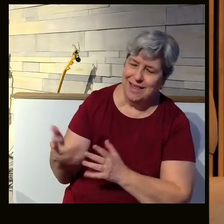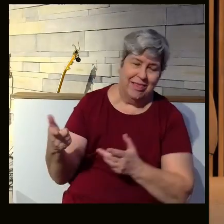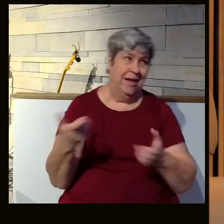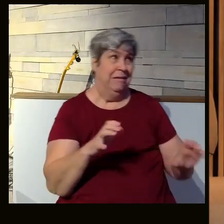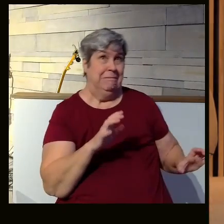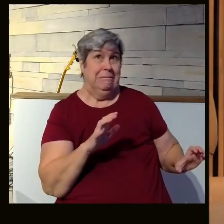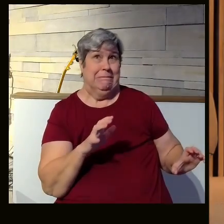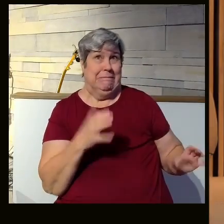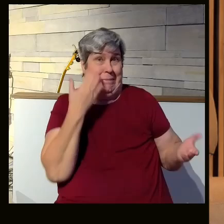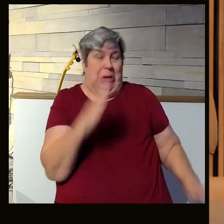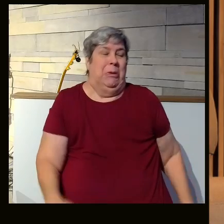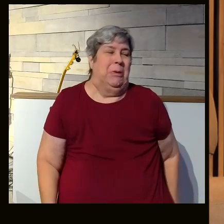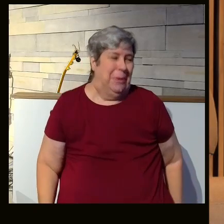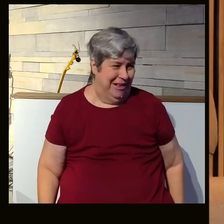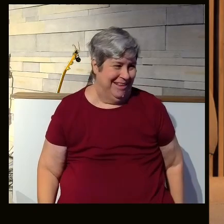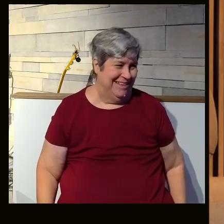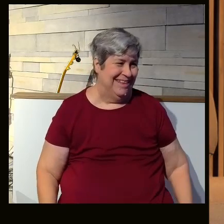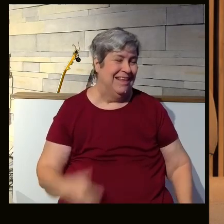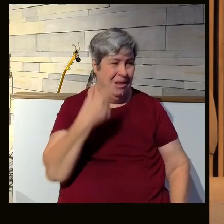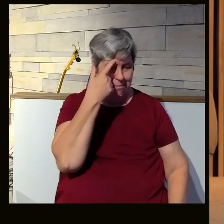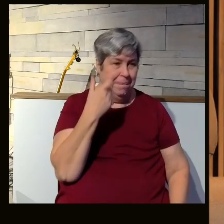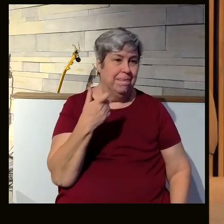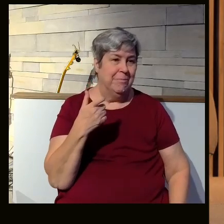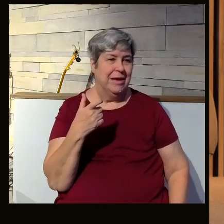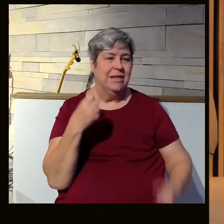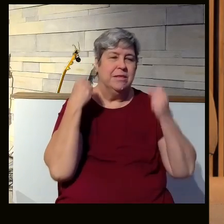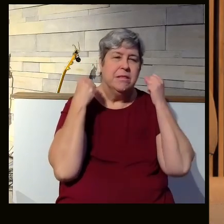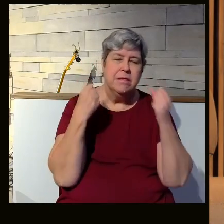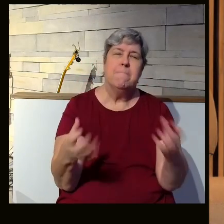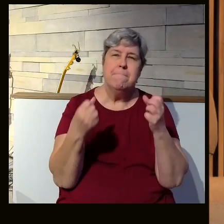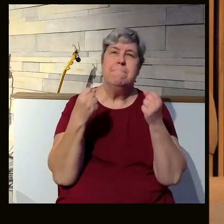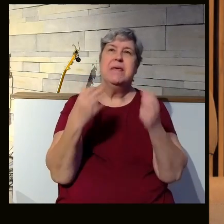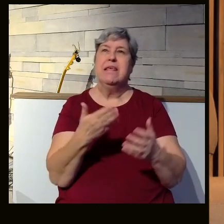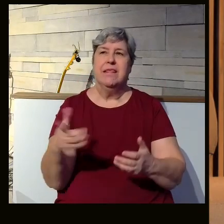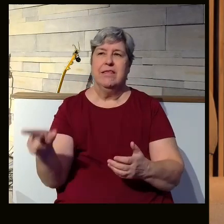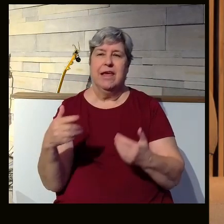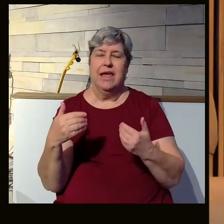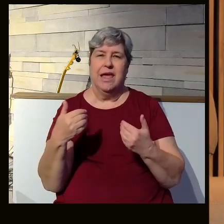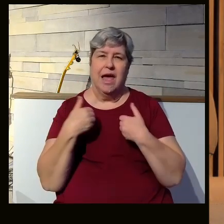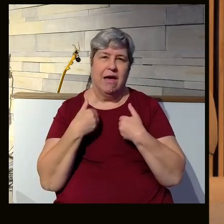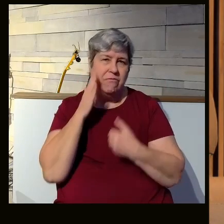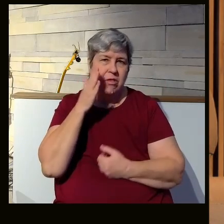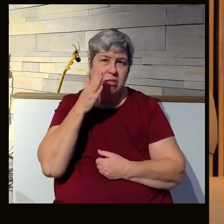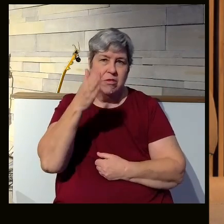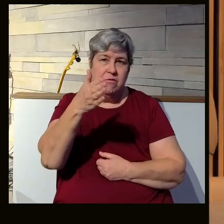to have to answer, all right? And it's because there are so many things that they have ahead of them.